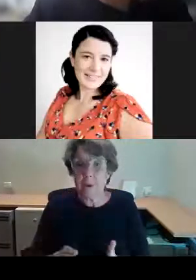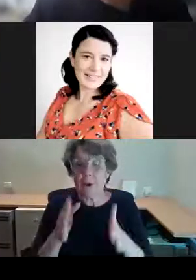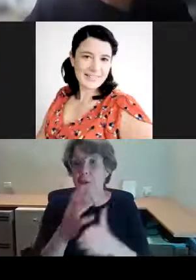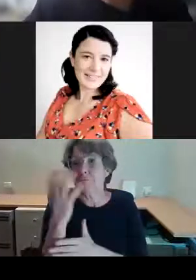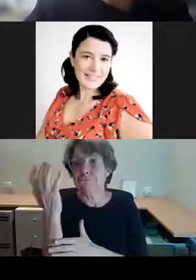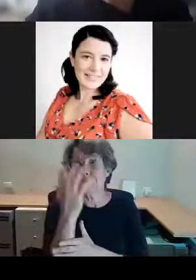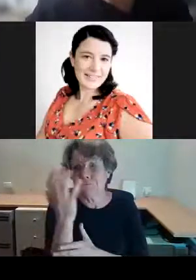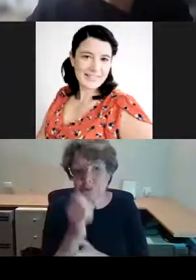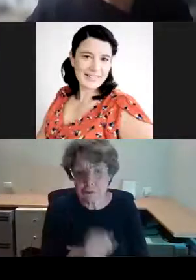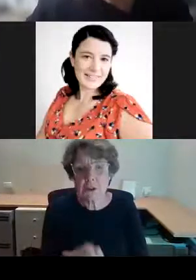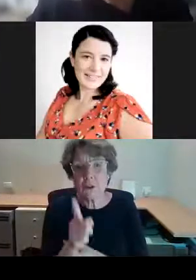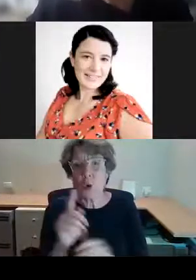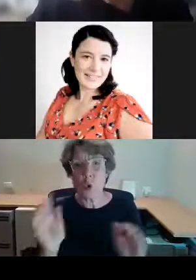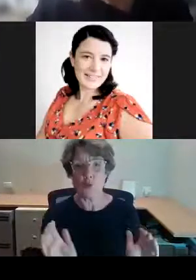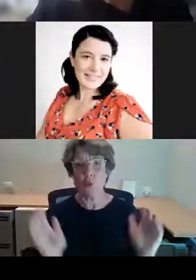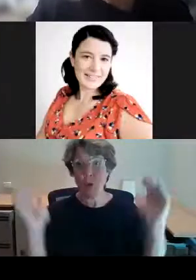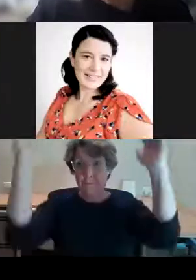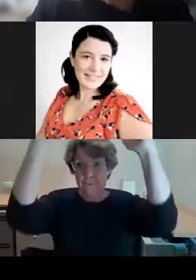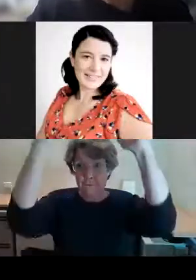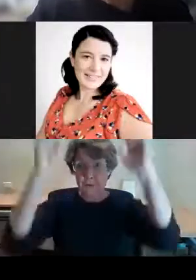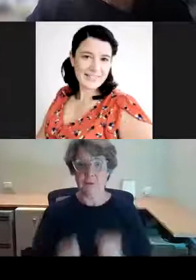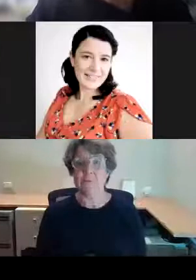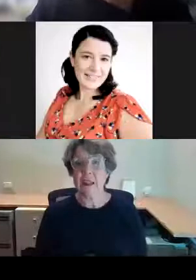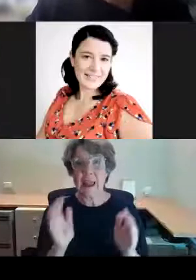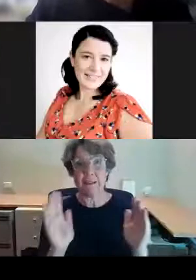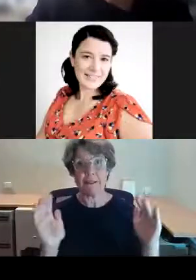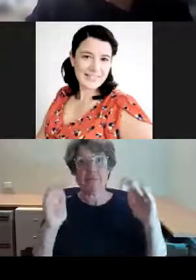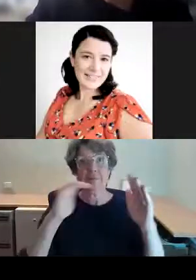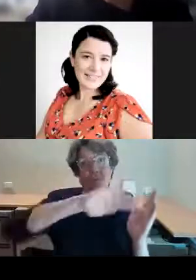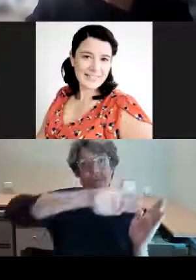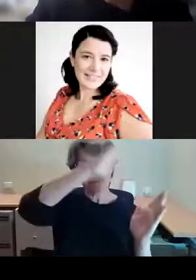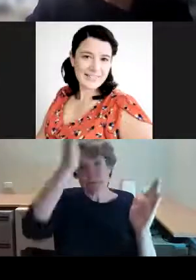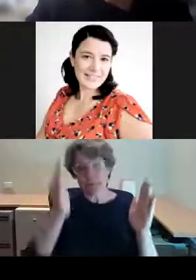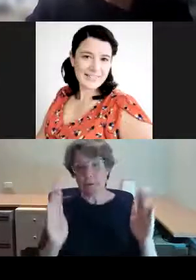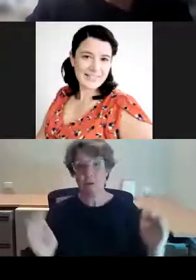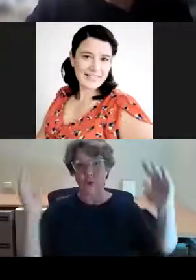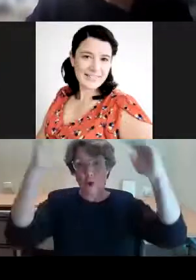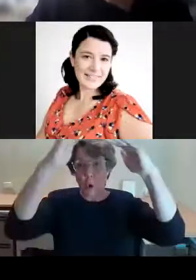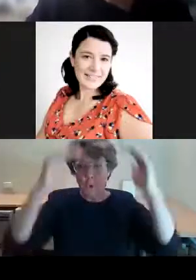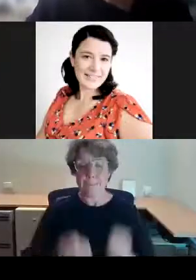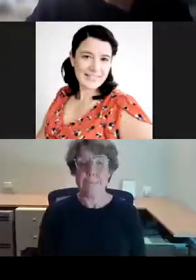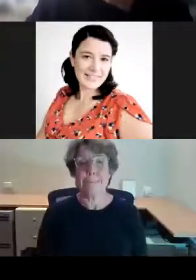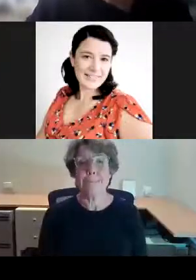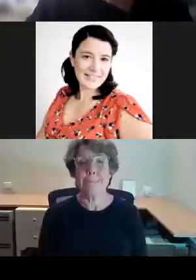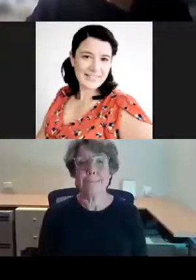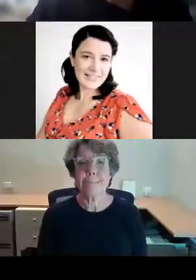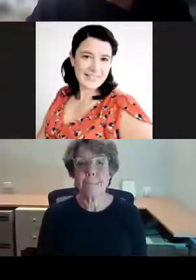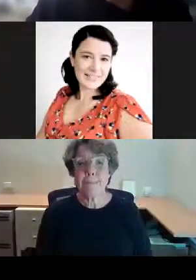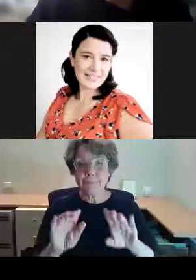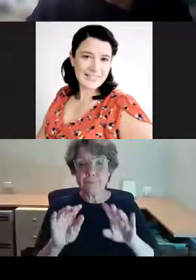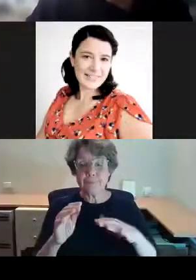time it's the use of domed structures around the top of the building.